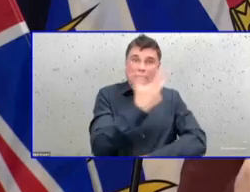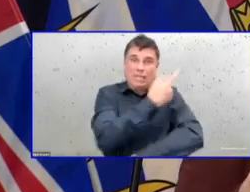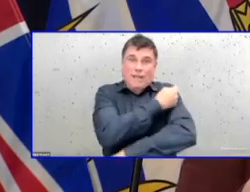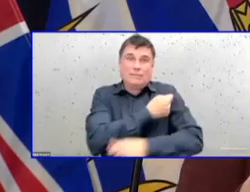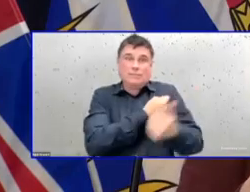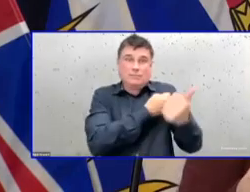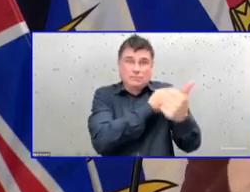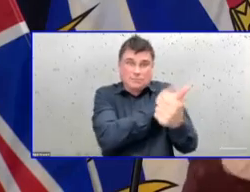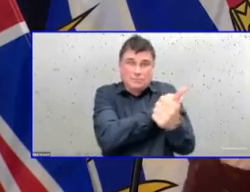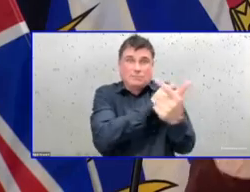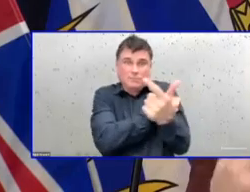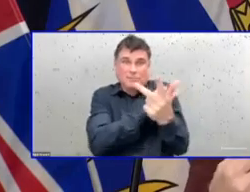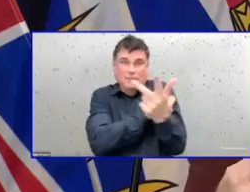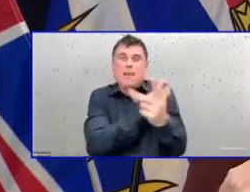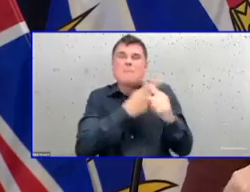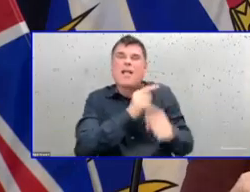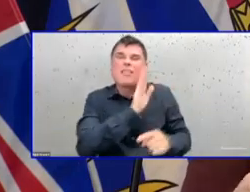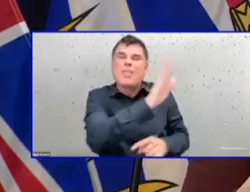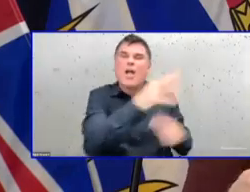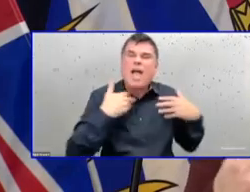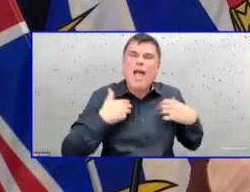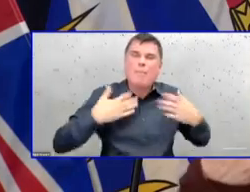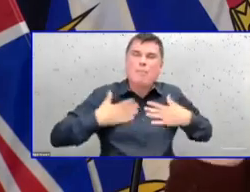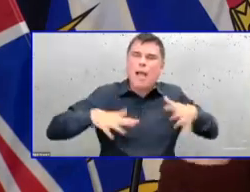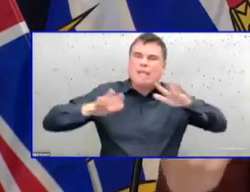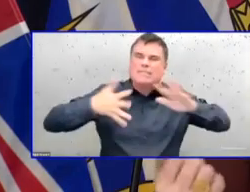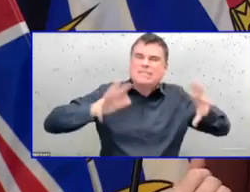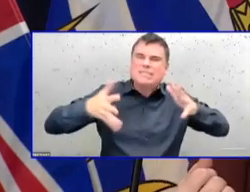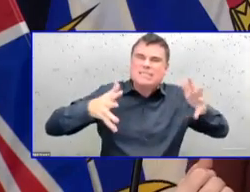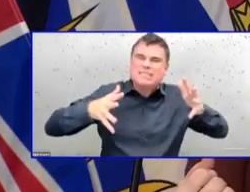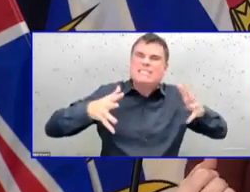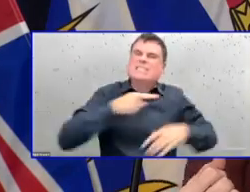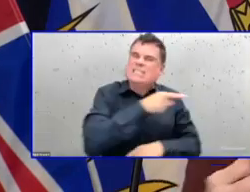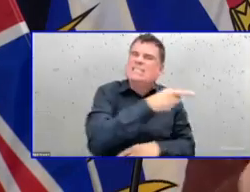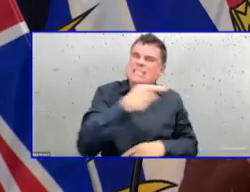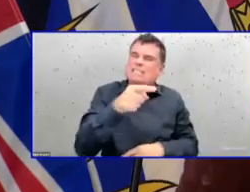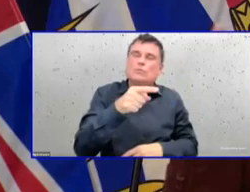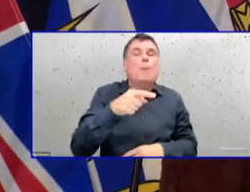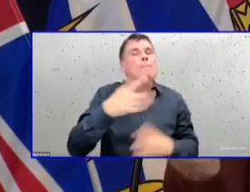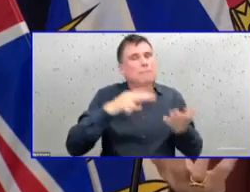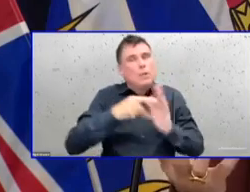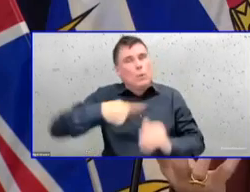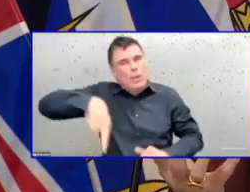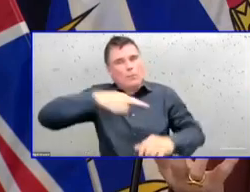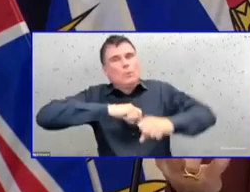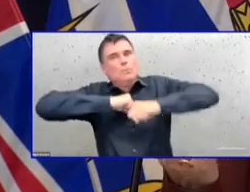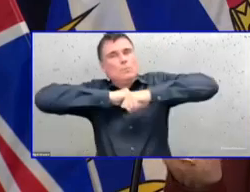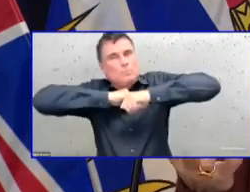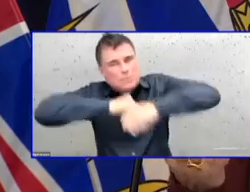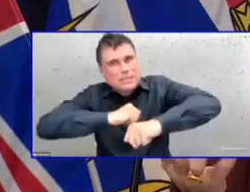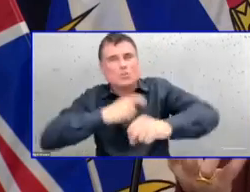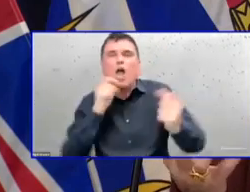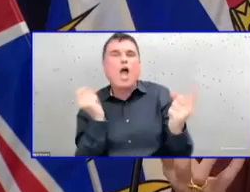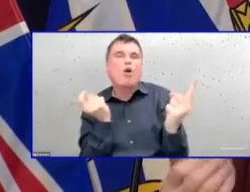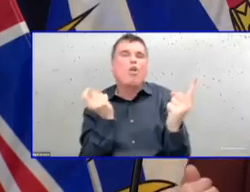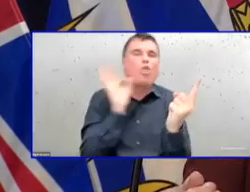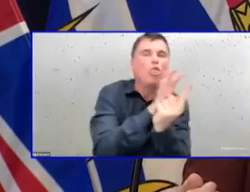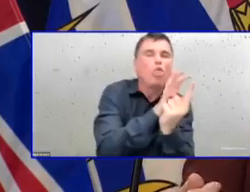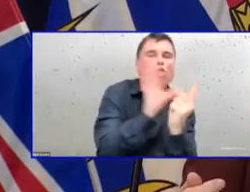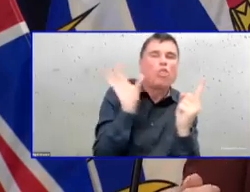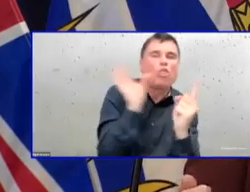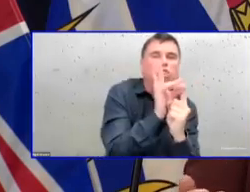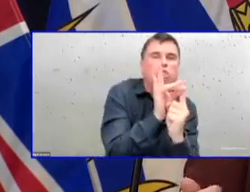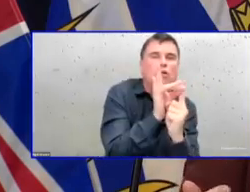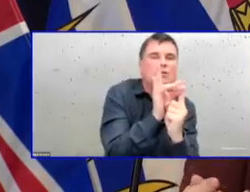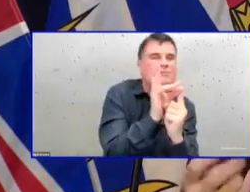respiratory season about being cautious, about being around people who are unvaccinated, being around settings where the virus can still spread